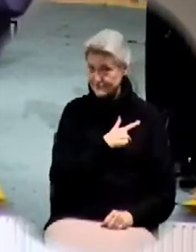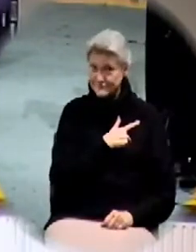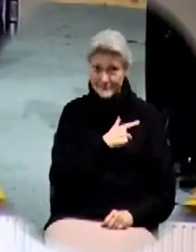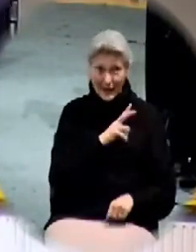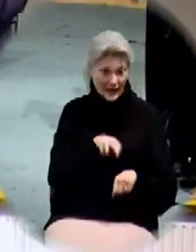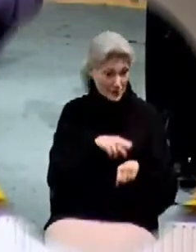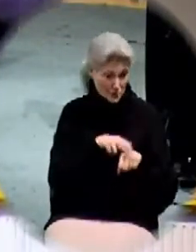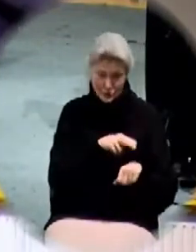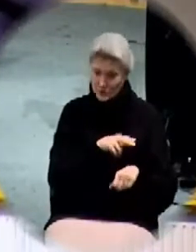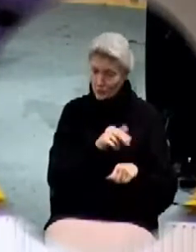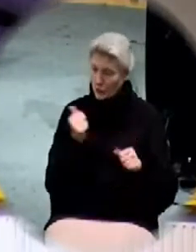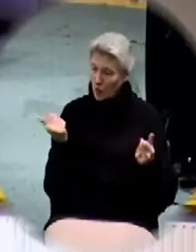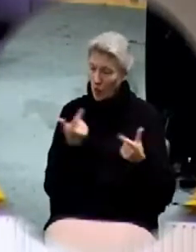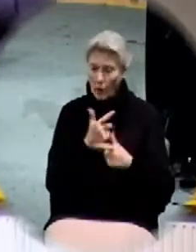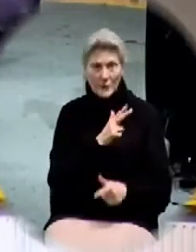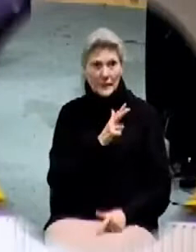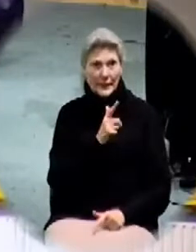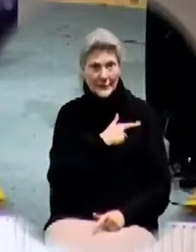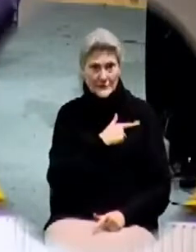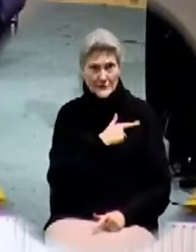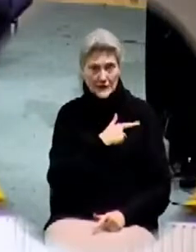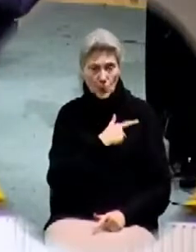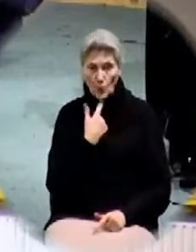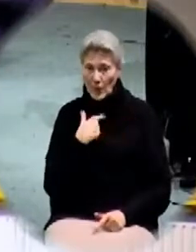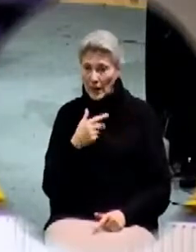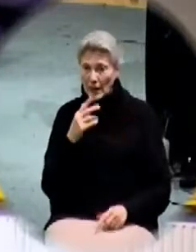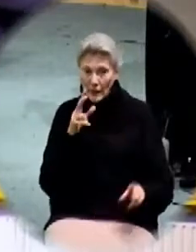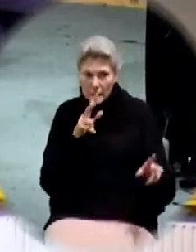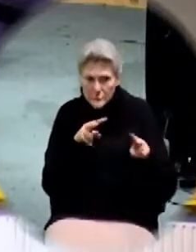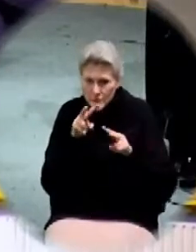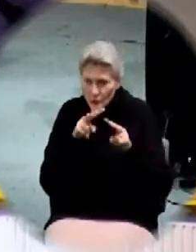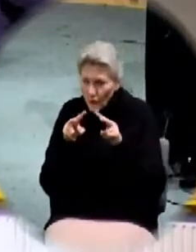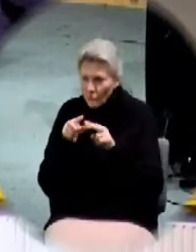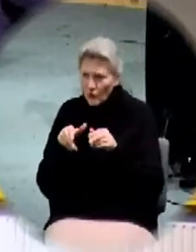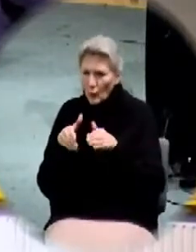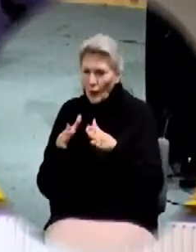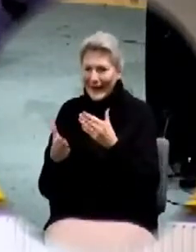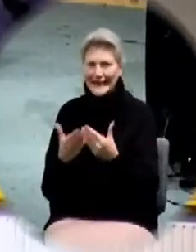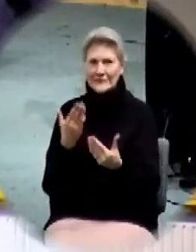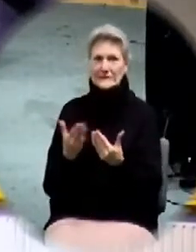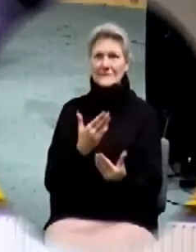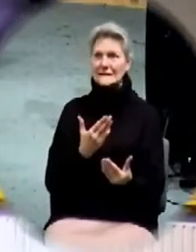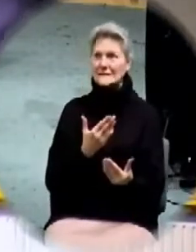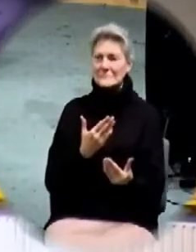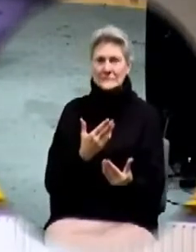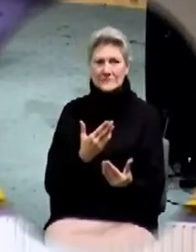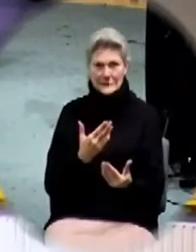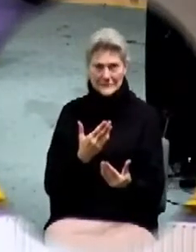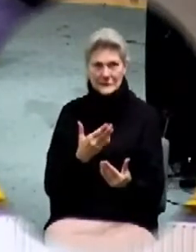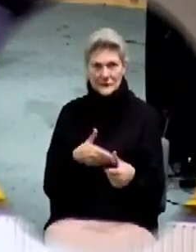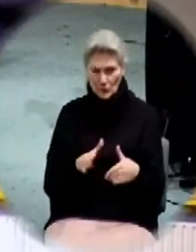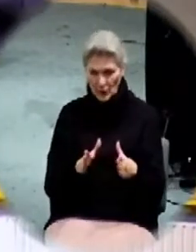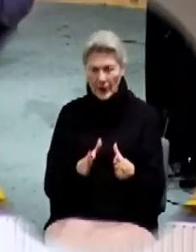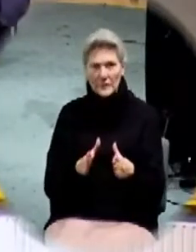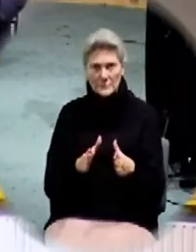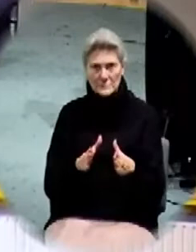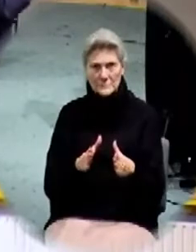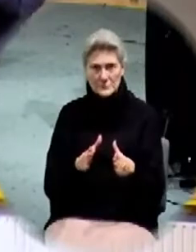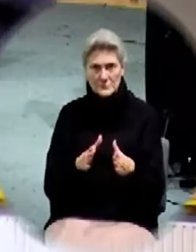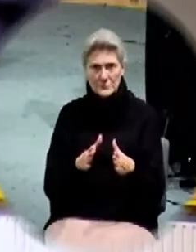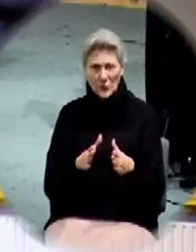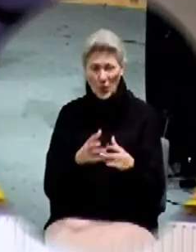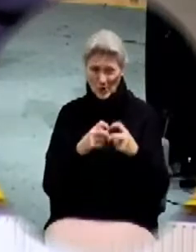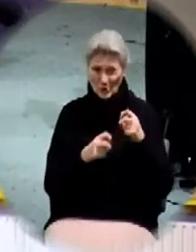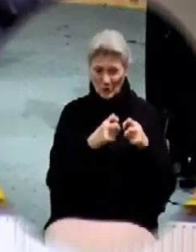You know? Most human beings look for the path of least resistance. You know what really troubles me or concerns me